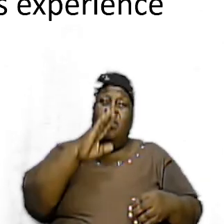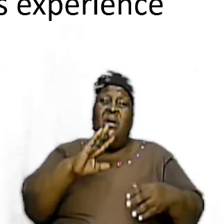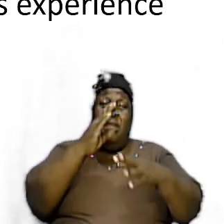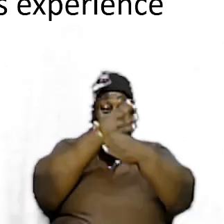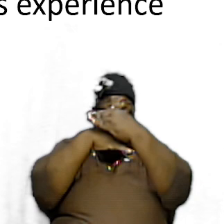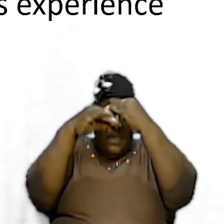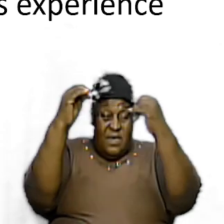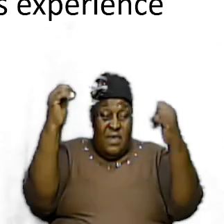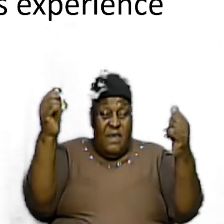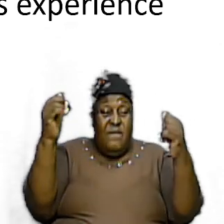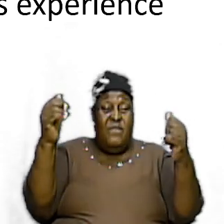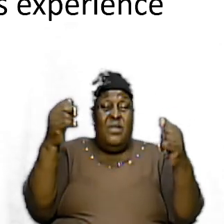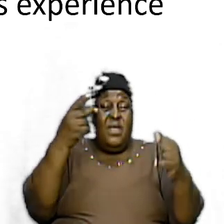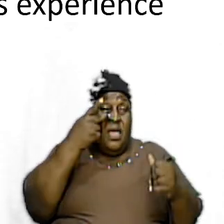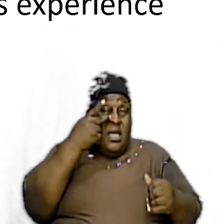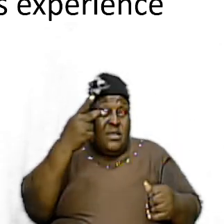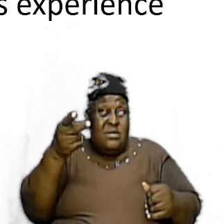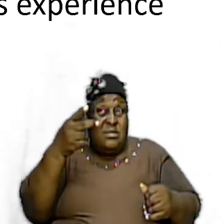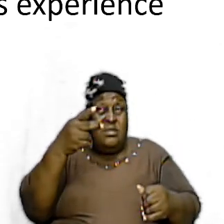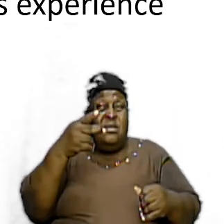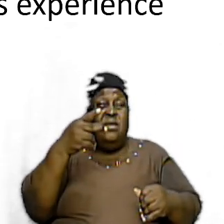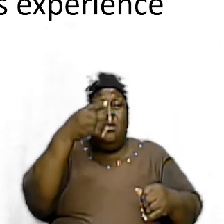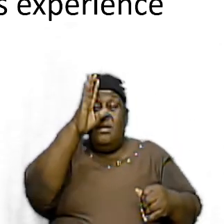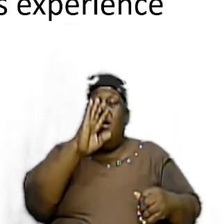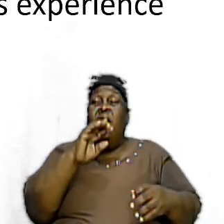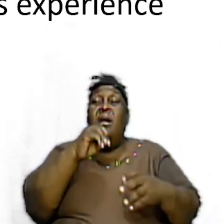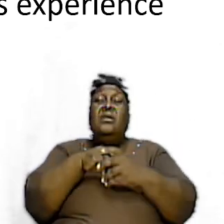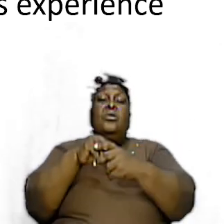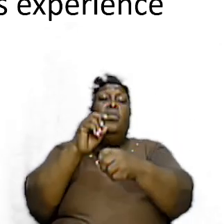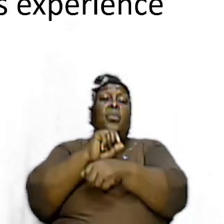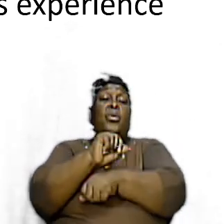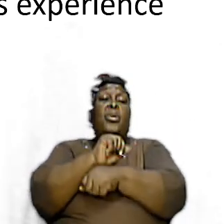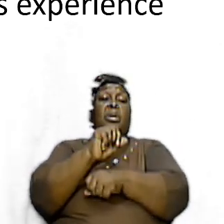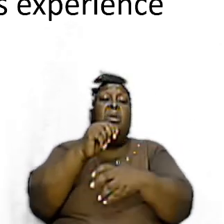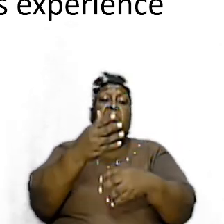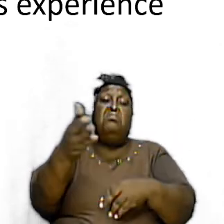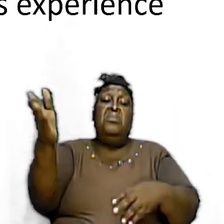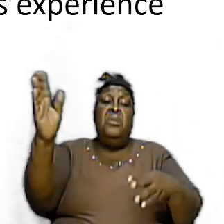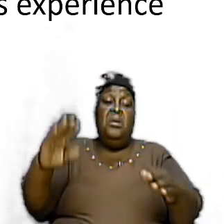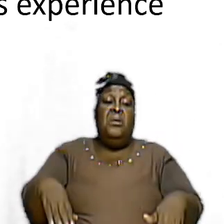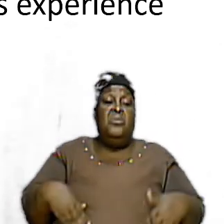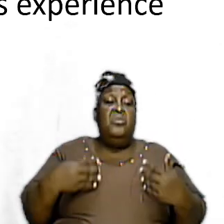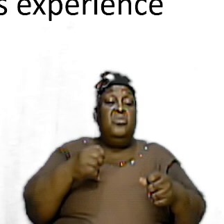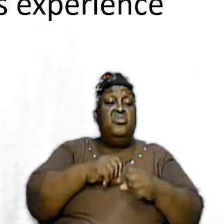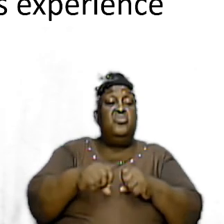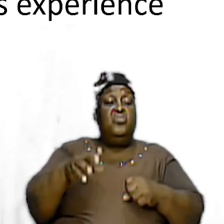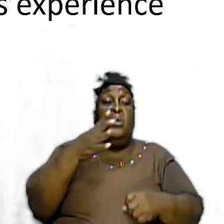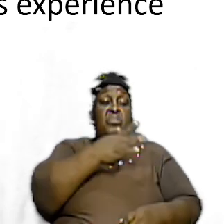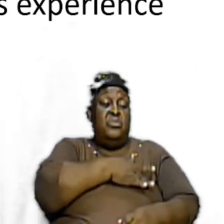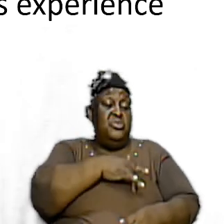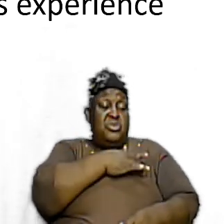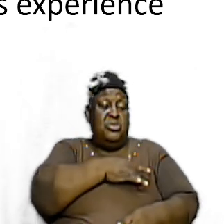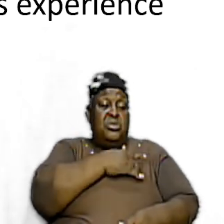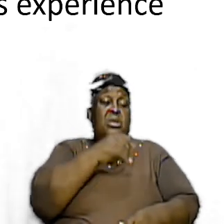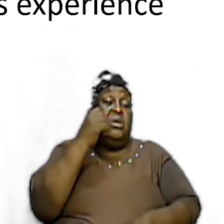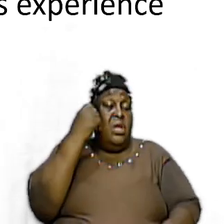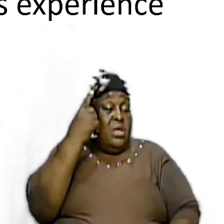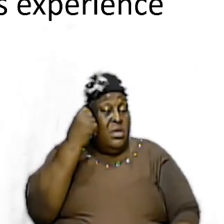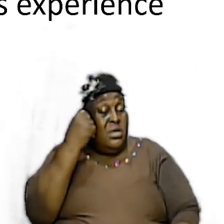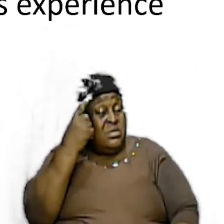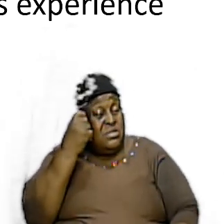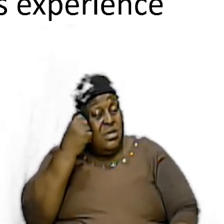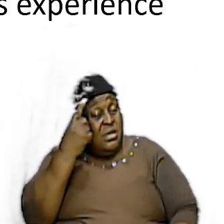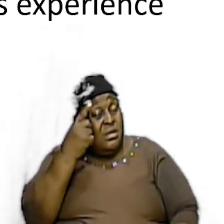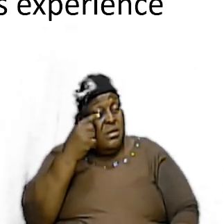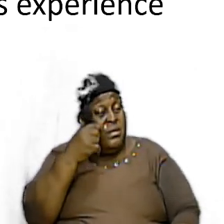behalf they had to see God at work in their lives so that they would appreciate and understand and therefore